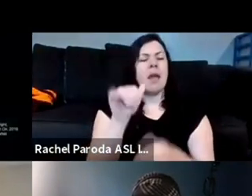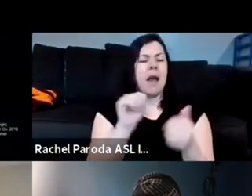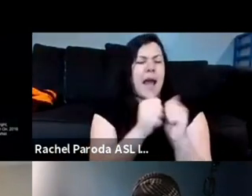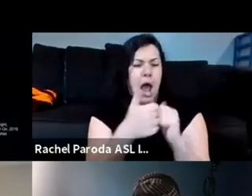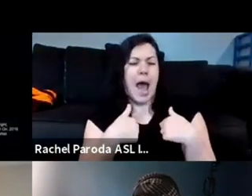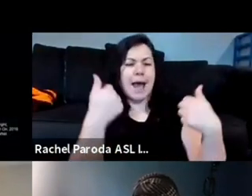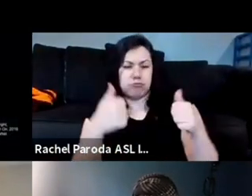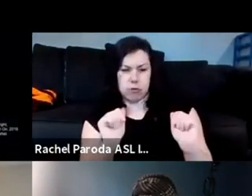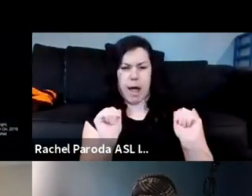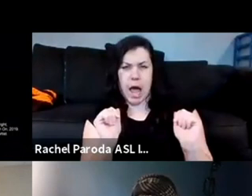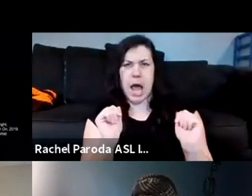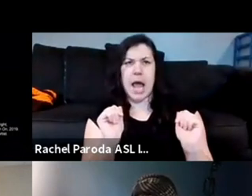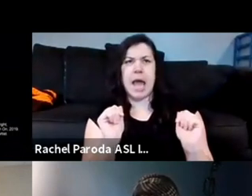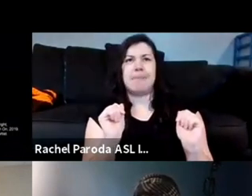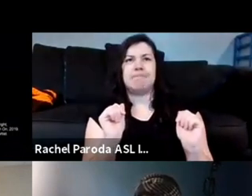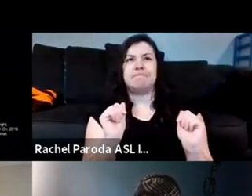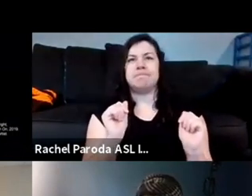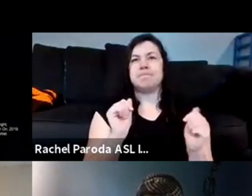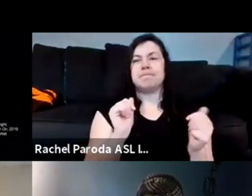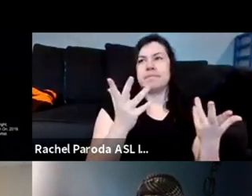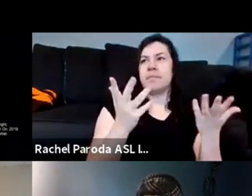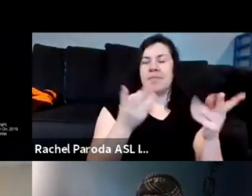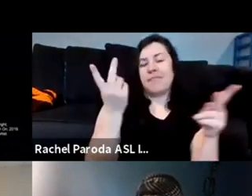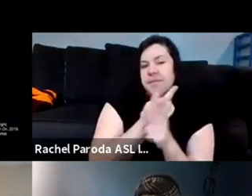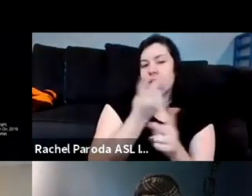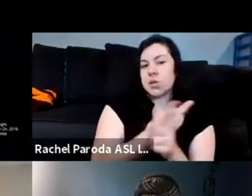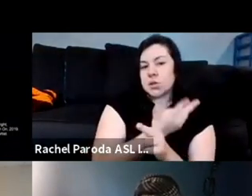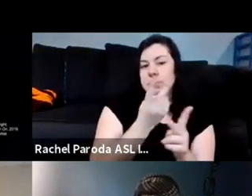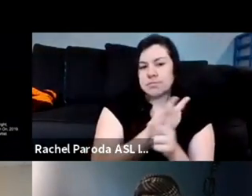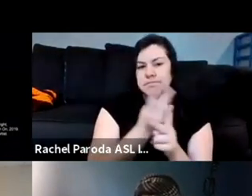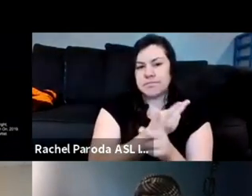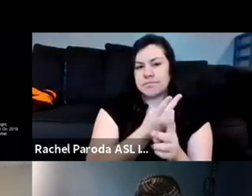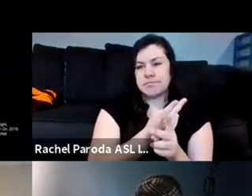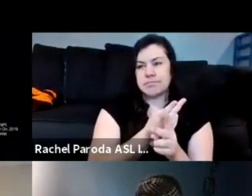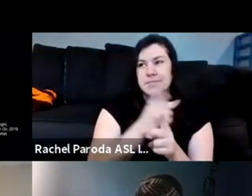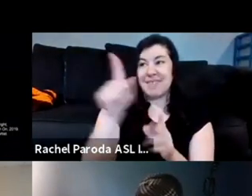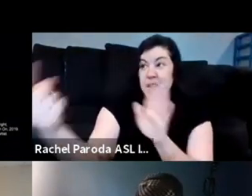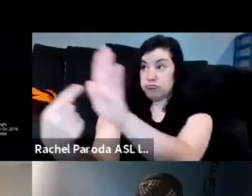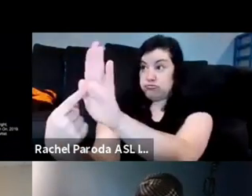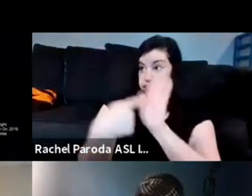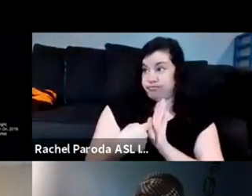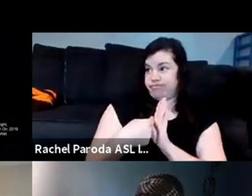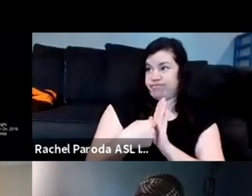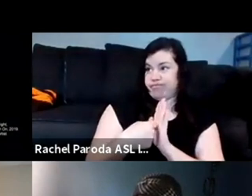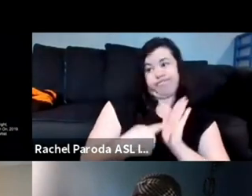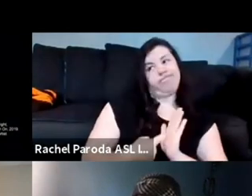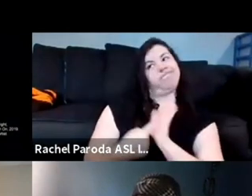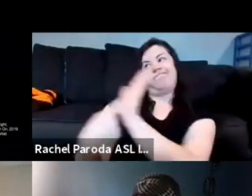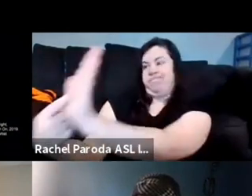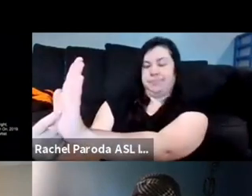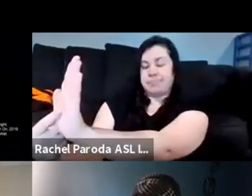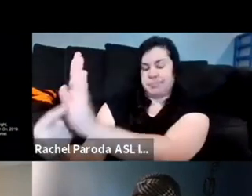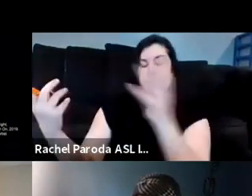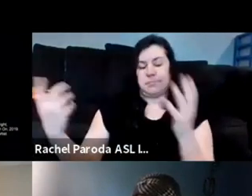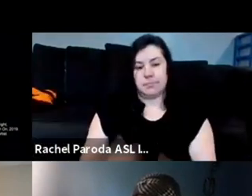i've addressed it most recently right it's just kind of batting it back to them yes all of that